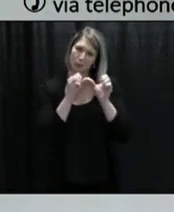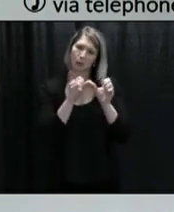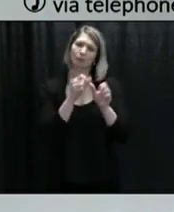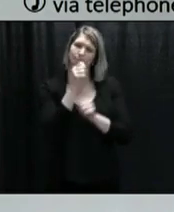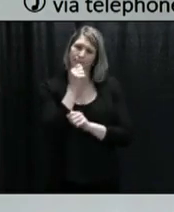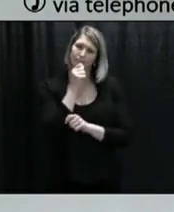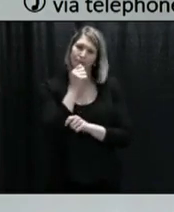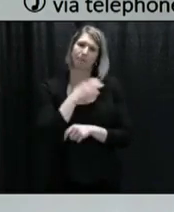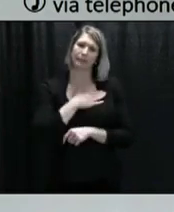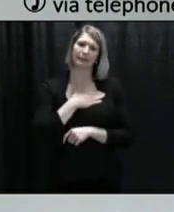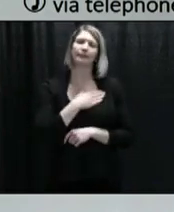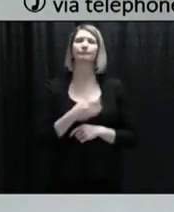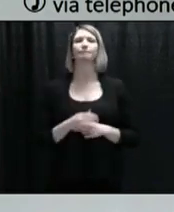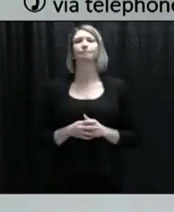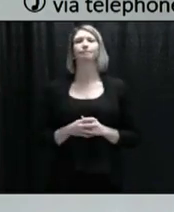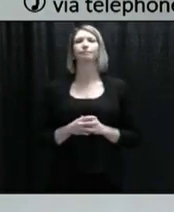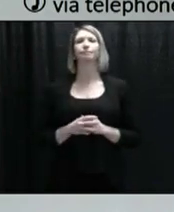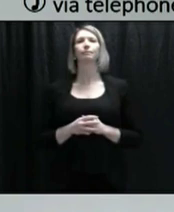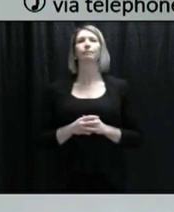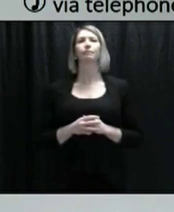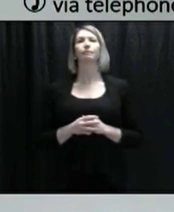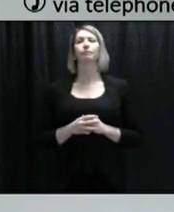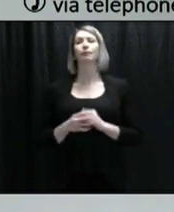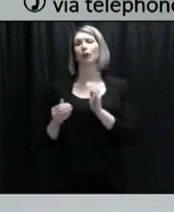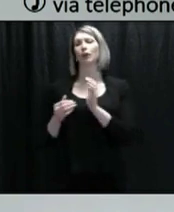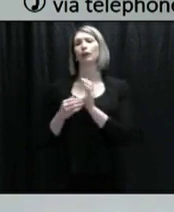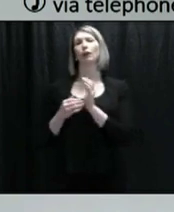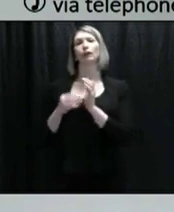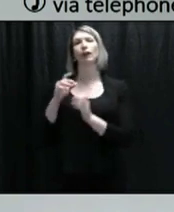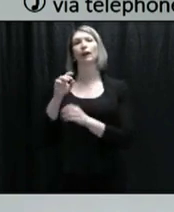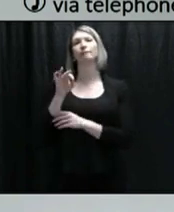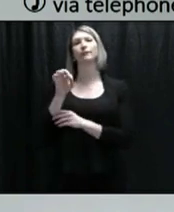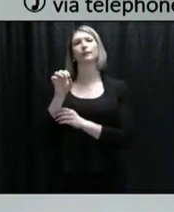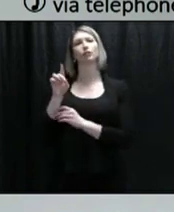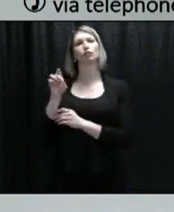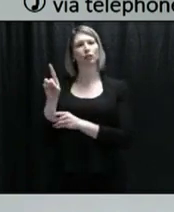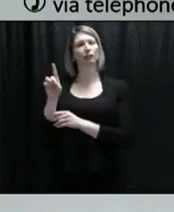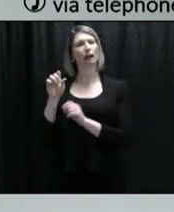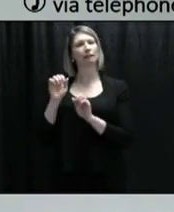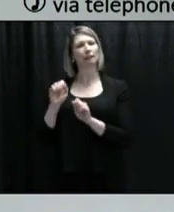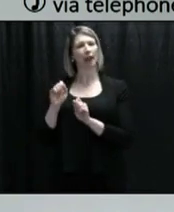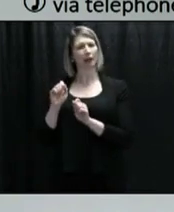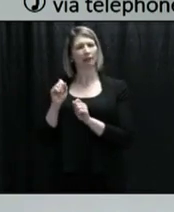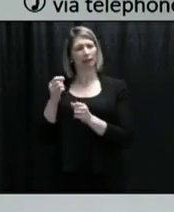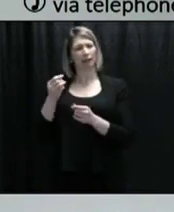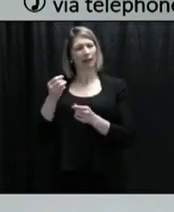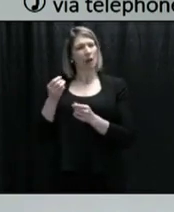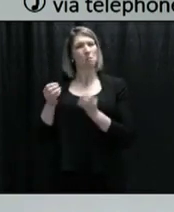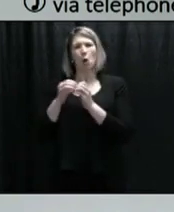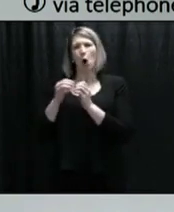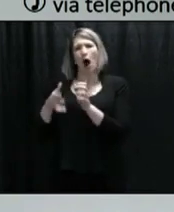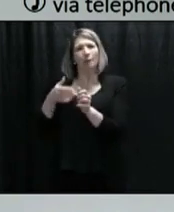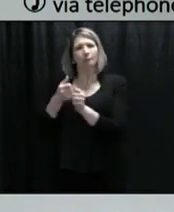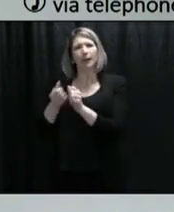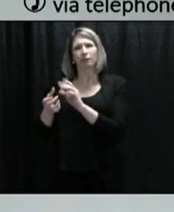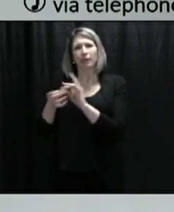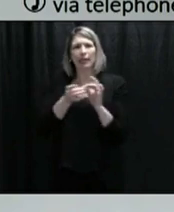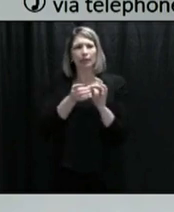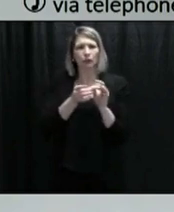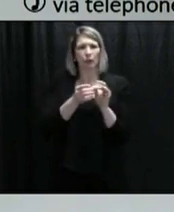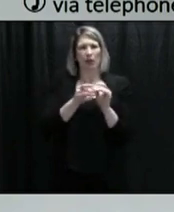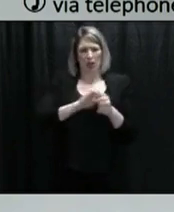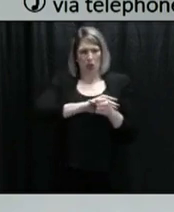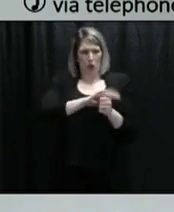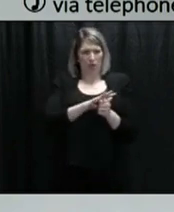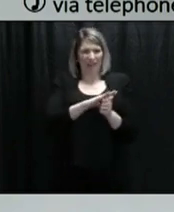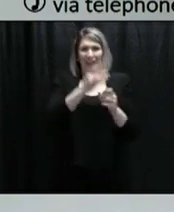And Dr Fitzgerald, can you tell us anything further on asymptomatic transmission of COVID-19? So, there's